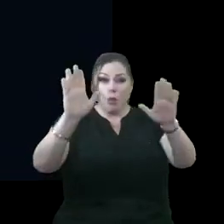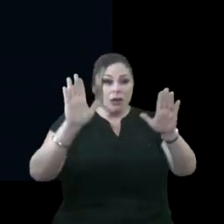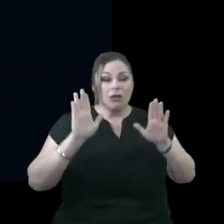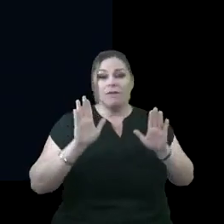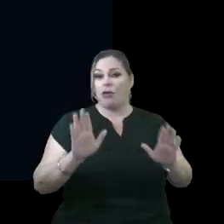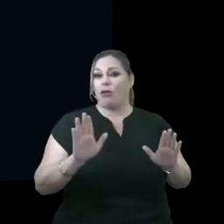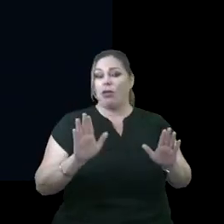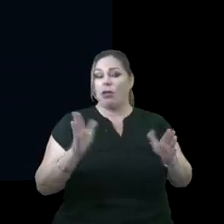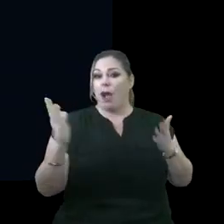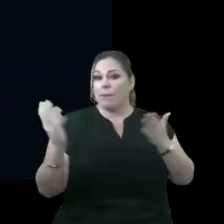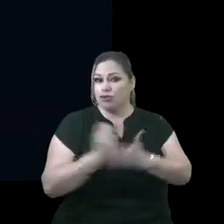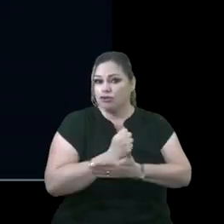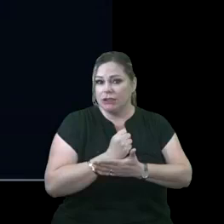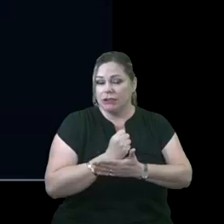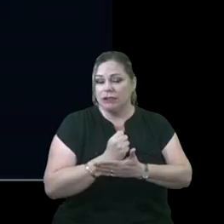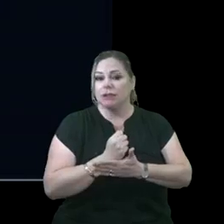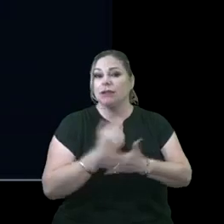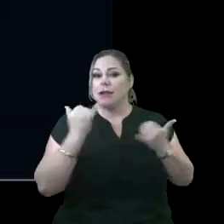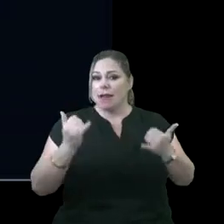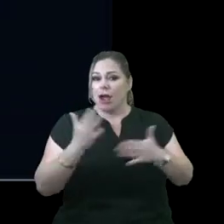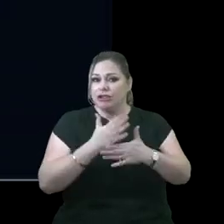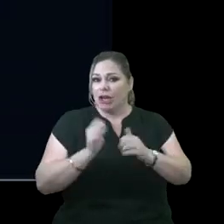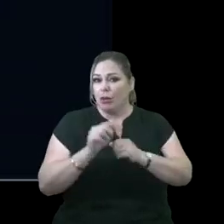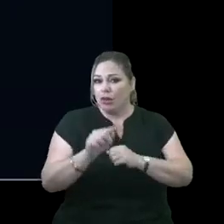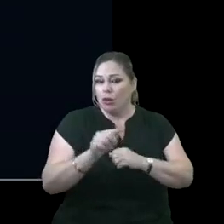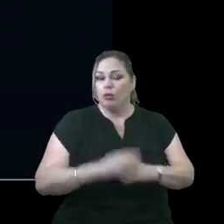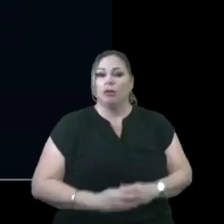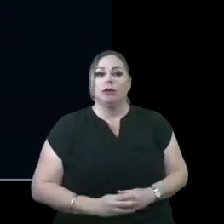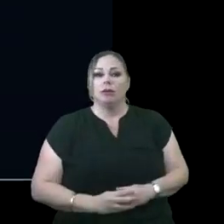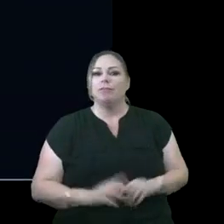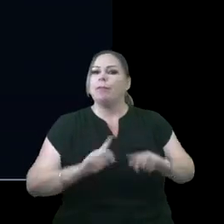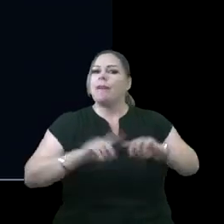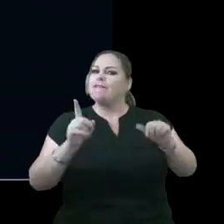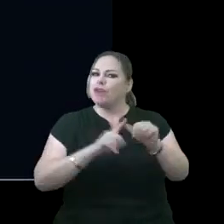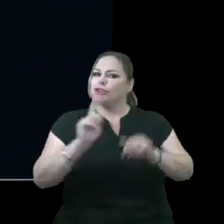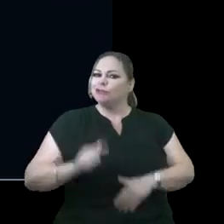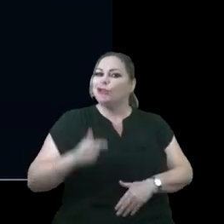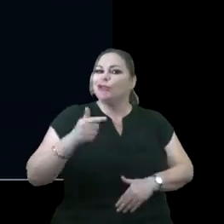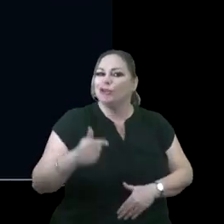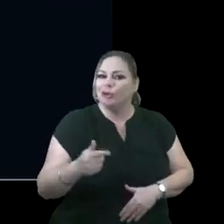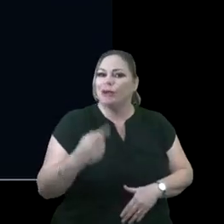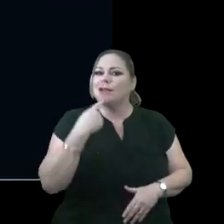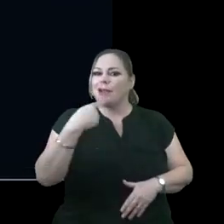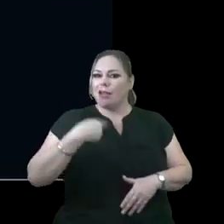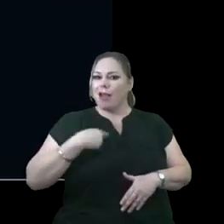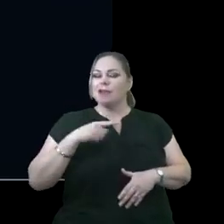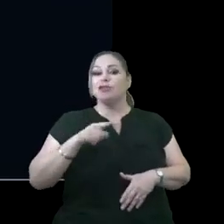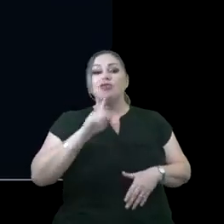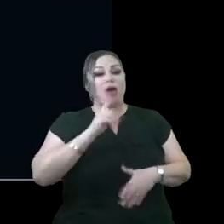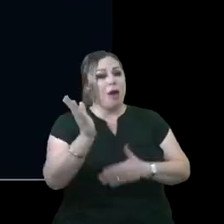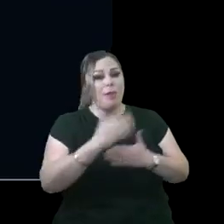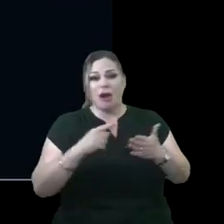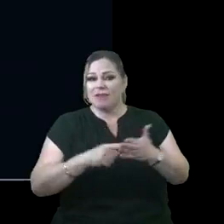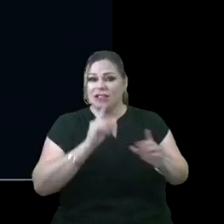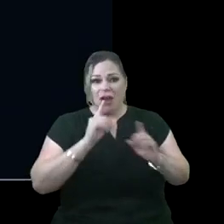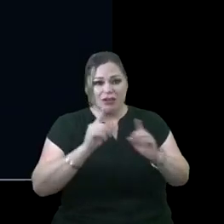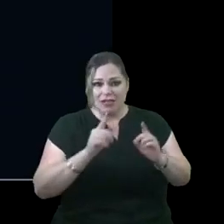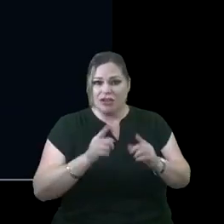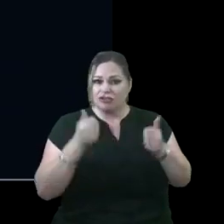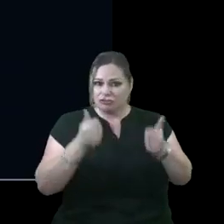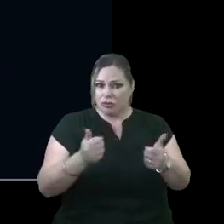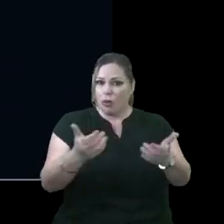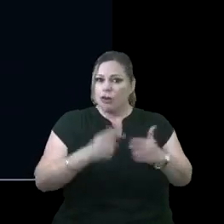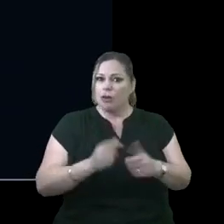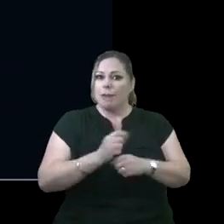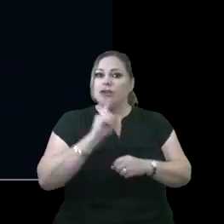opportunities to share with you tonight, but we just want to hear from you first. You are definitely a part of the conversation and we